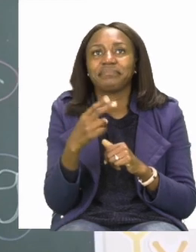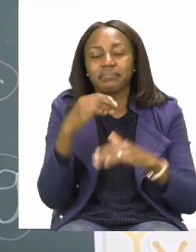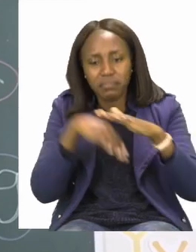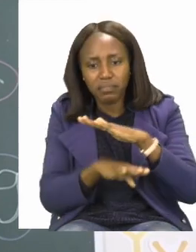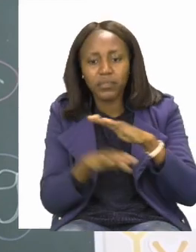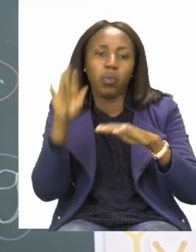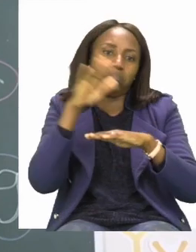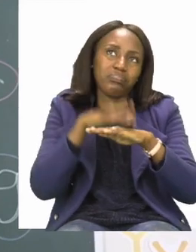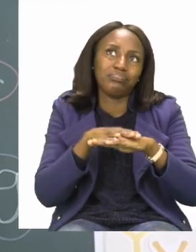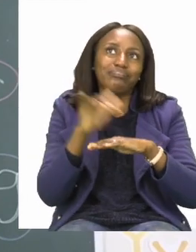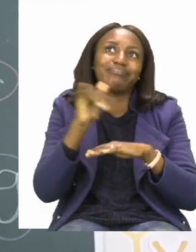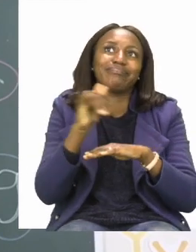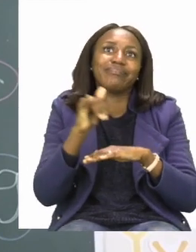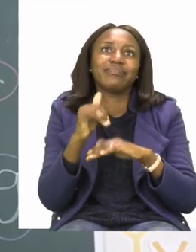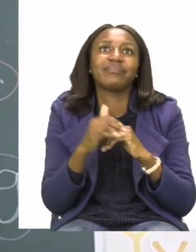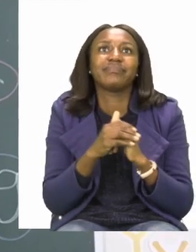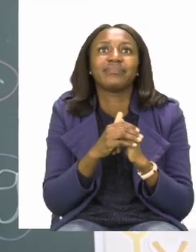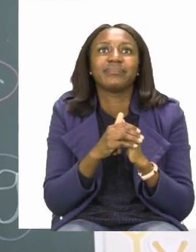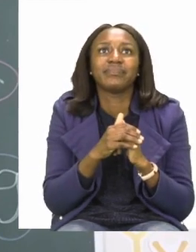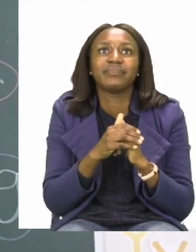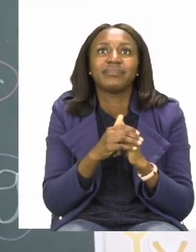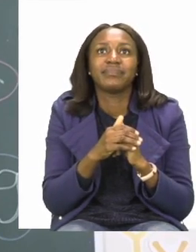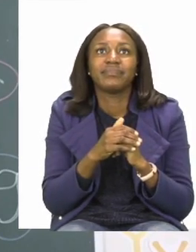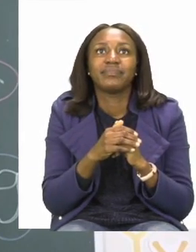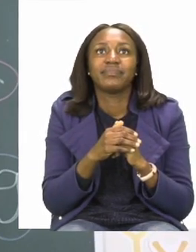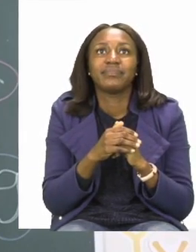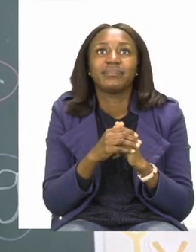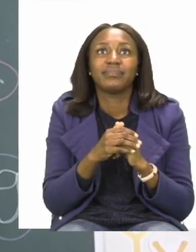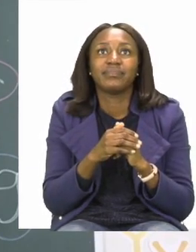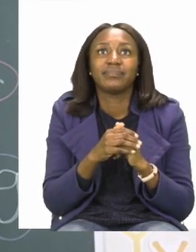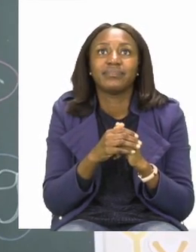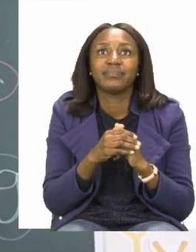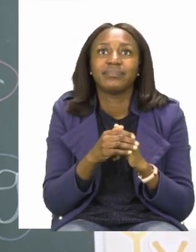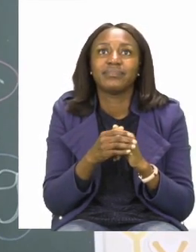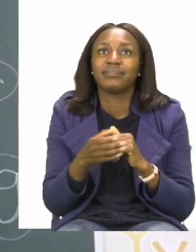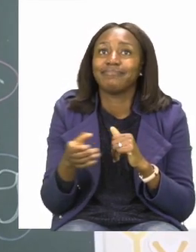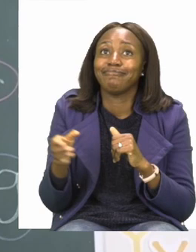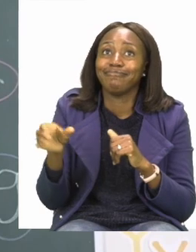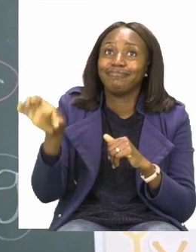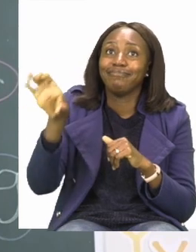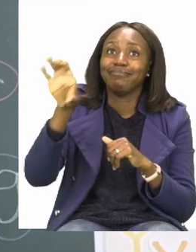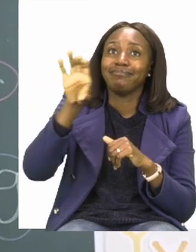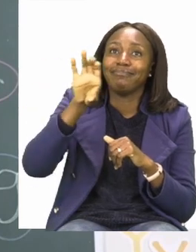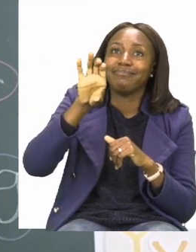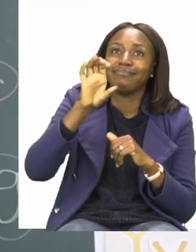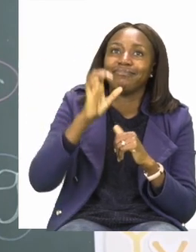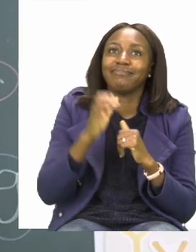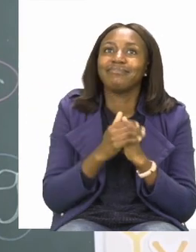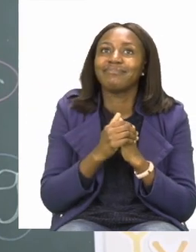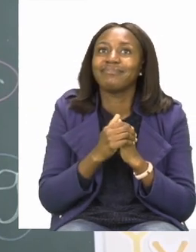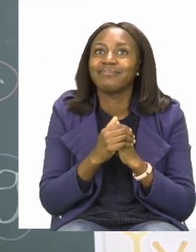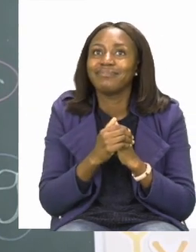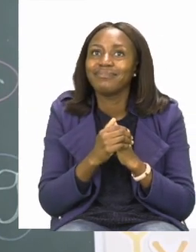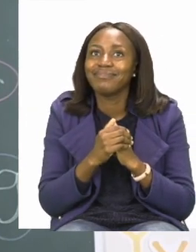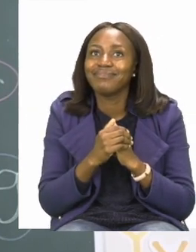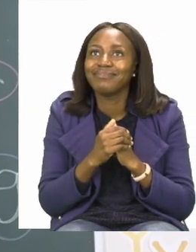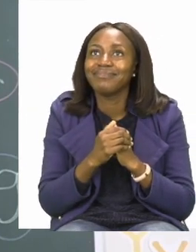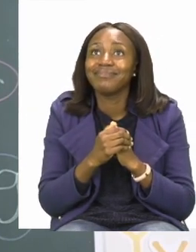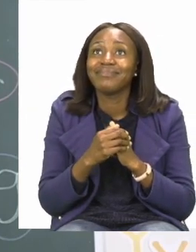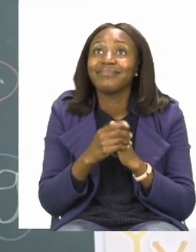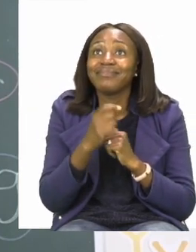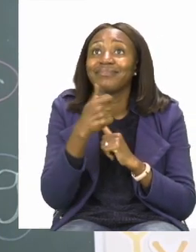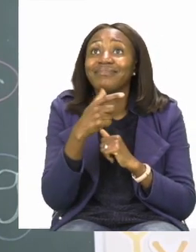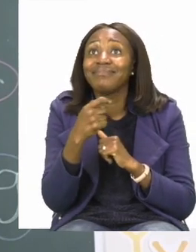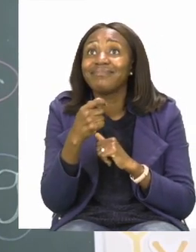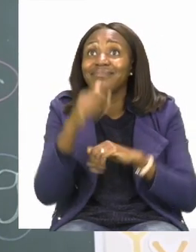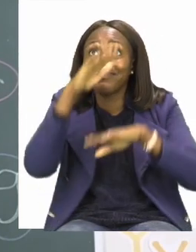I have a lid full of rice, and I'm going to put some. Does the rice float or